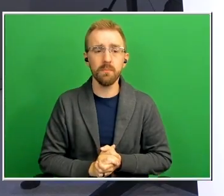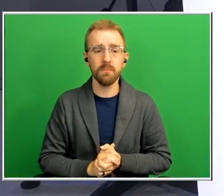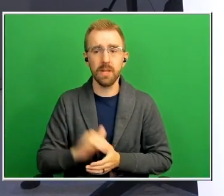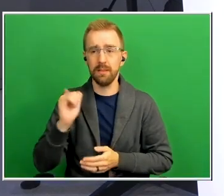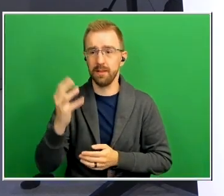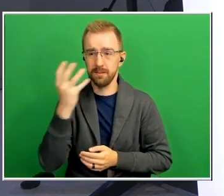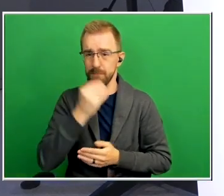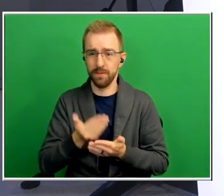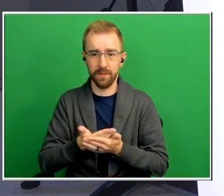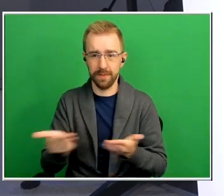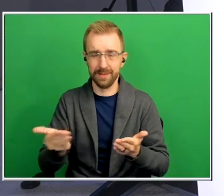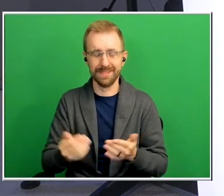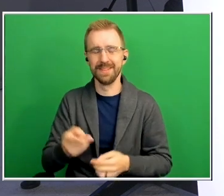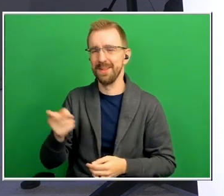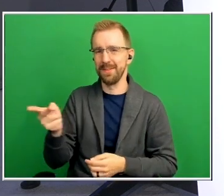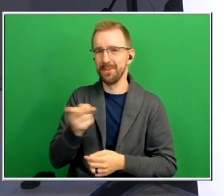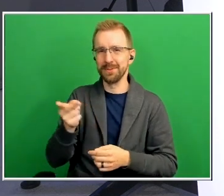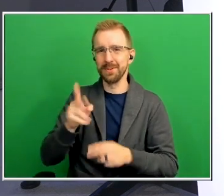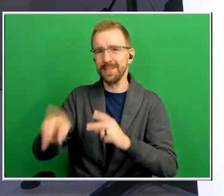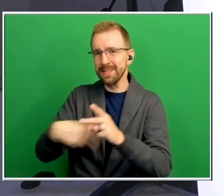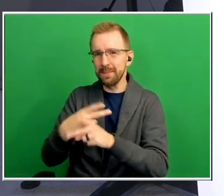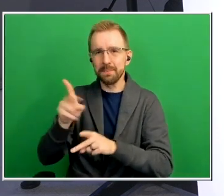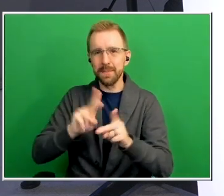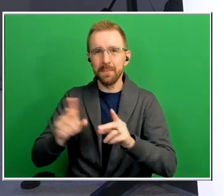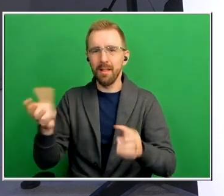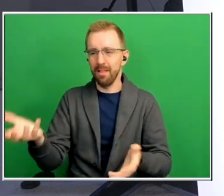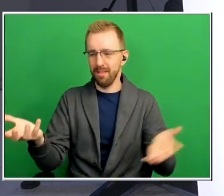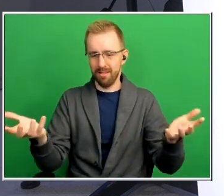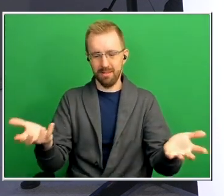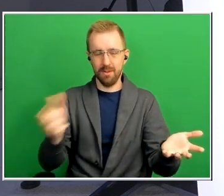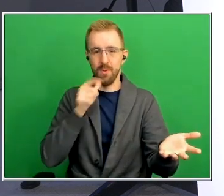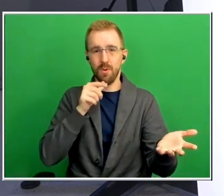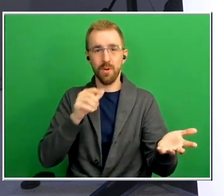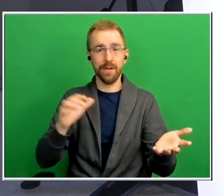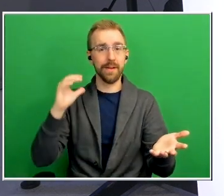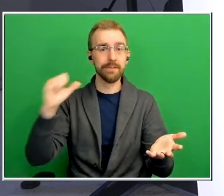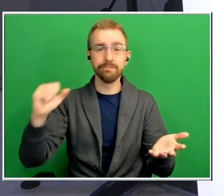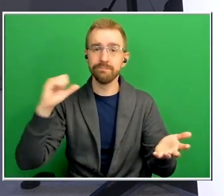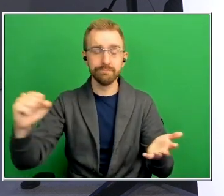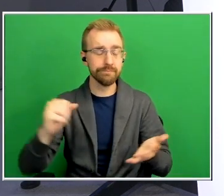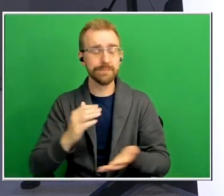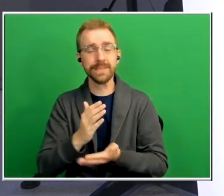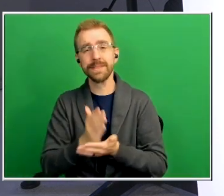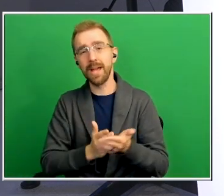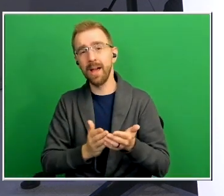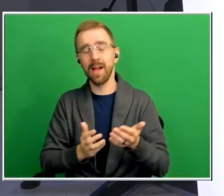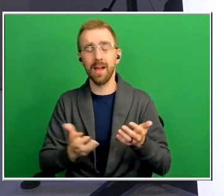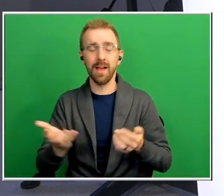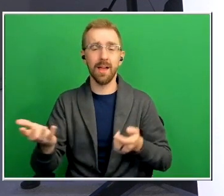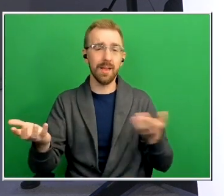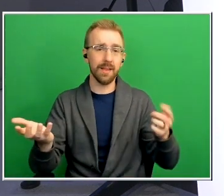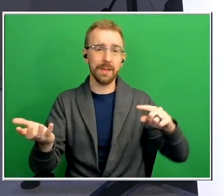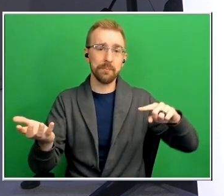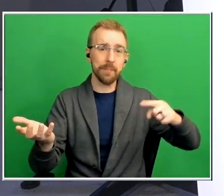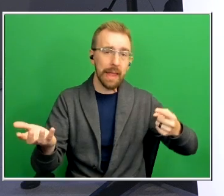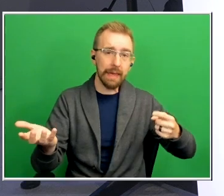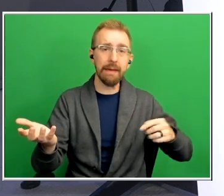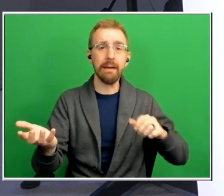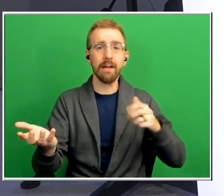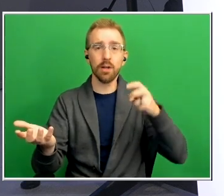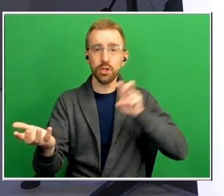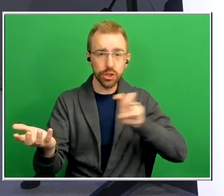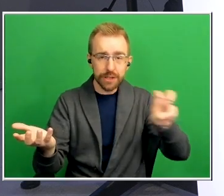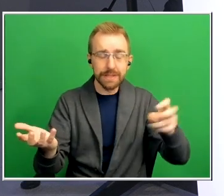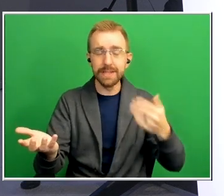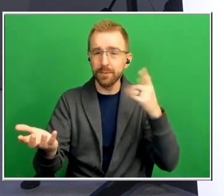people those two types of people together those who are kind of out there and about there and some who are kind of maybe in the beginning stages of their journey and don't really know where to start